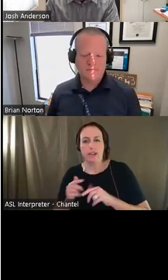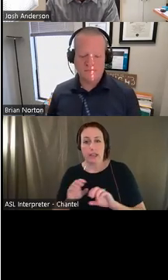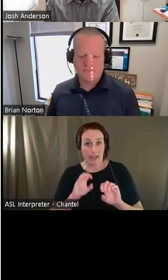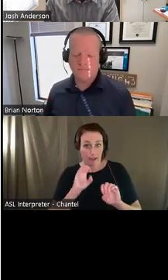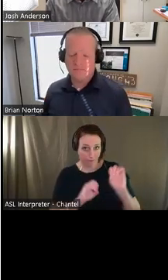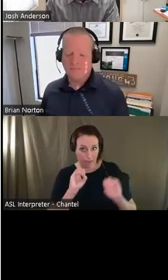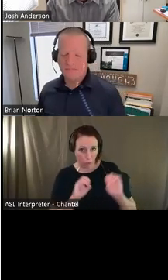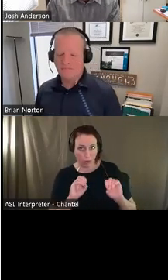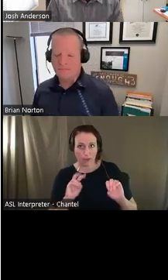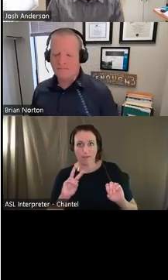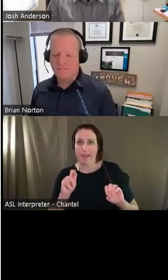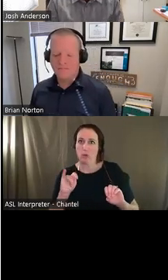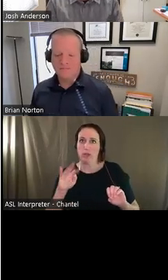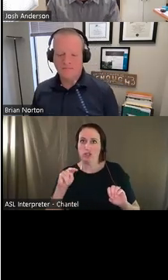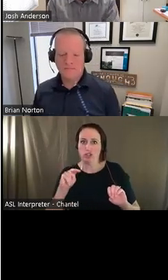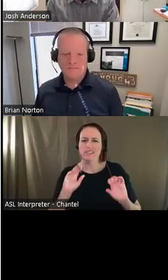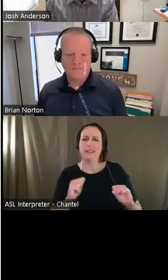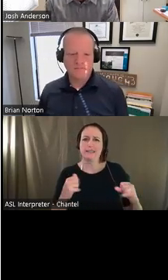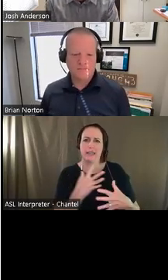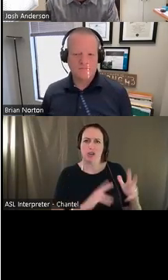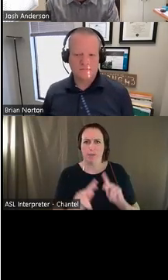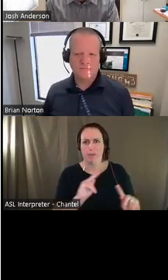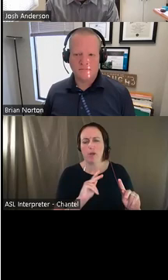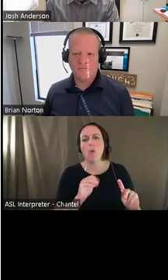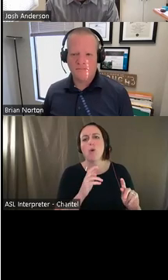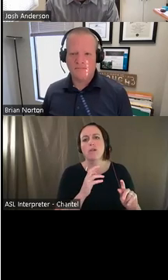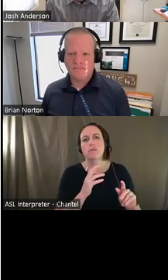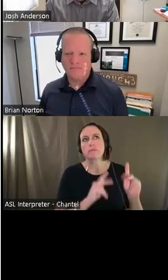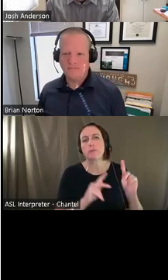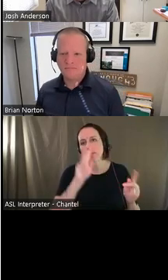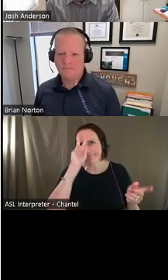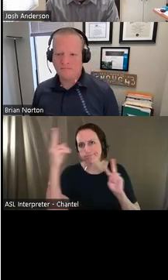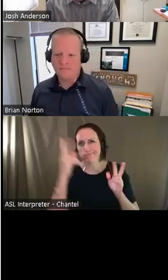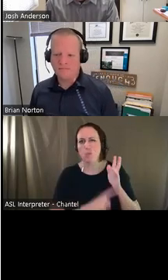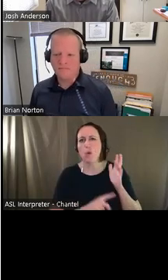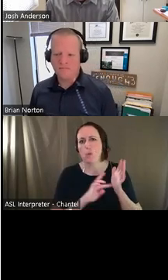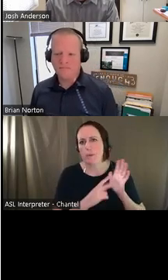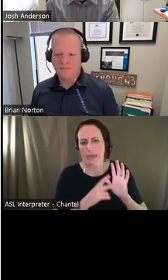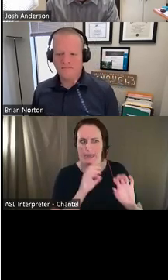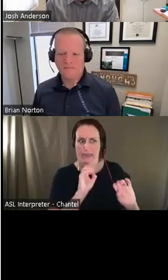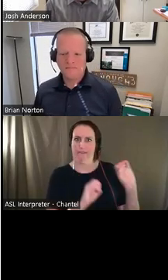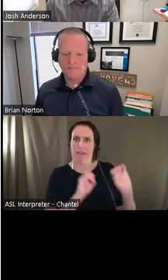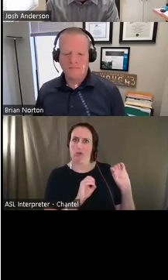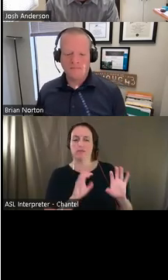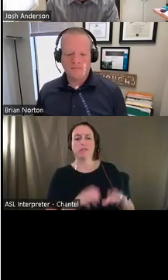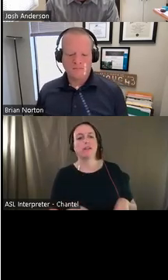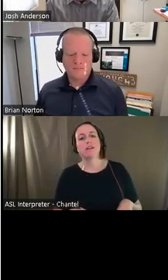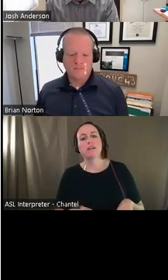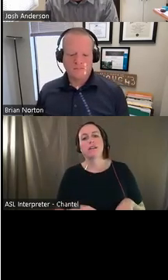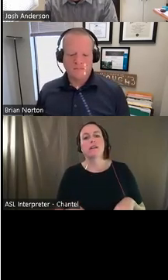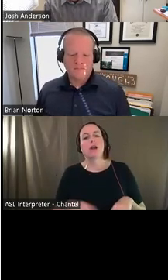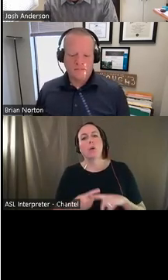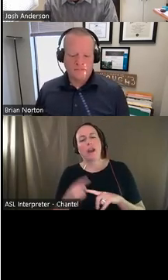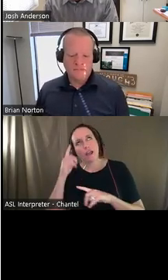can scare people or give them the wrong idea. Um, you know, if I think of most evaluations, it's, it's answering